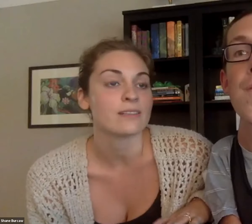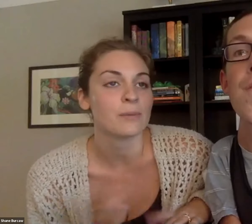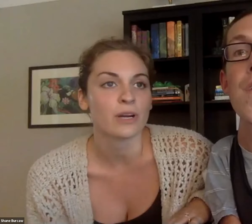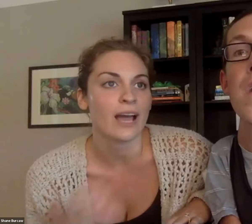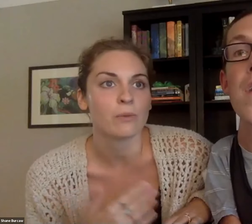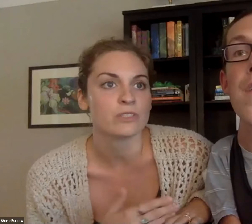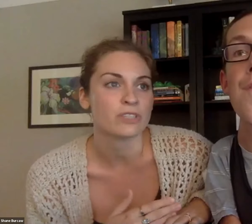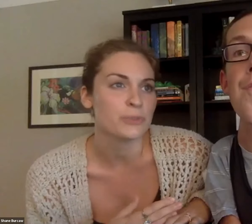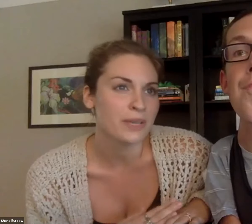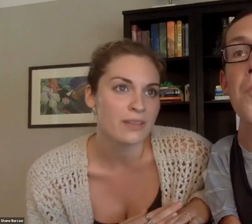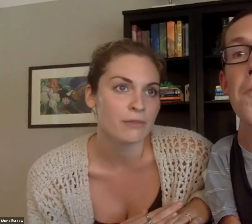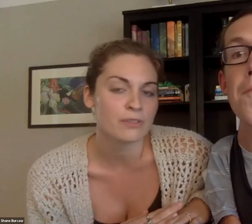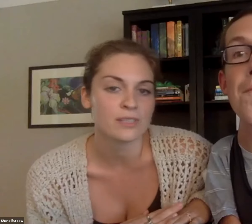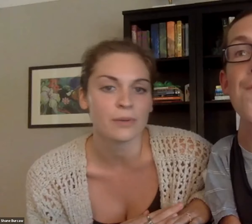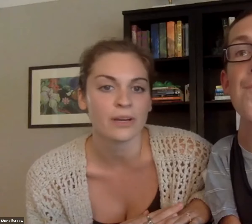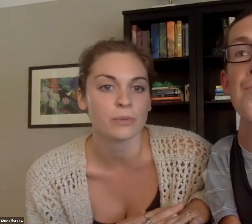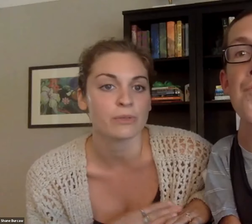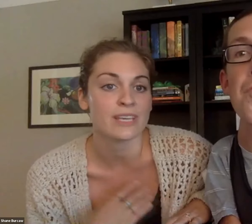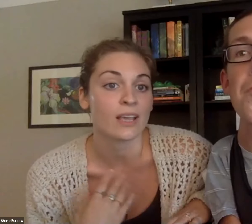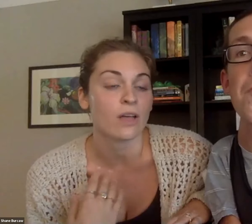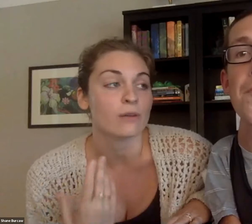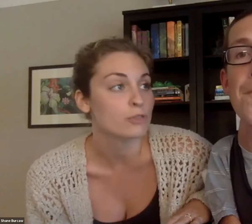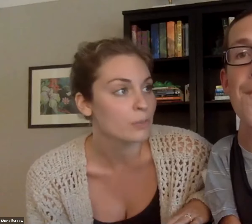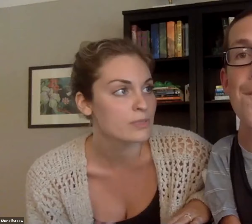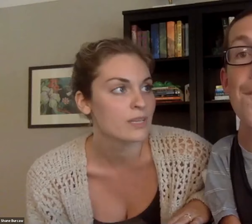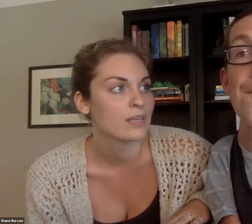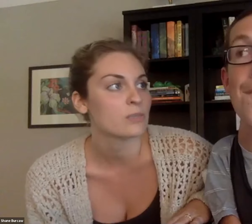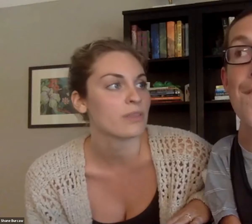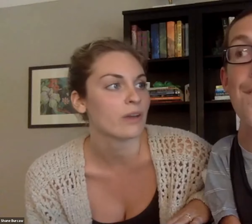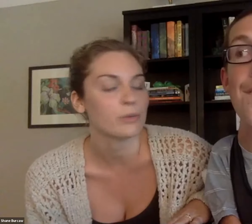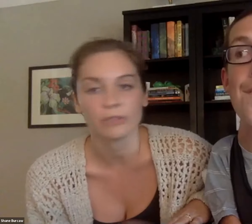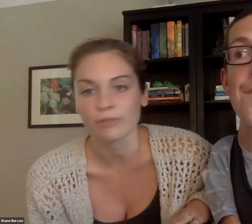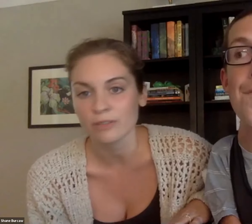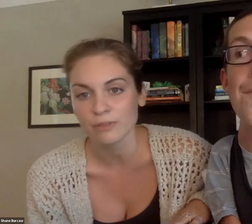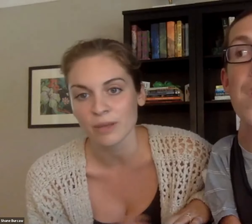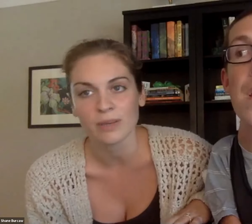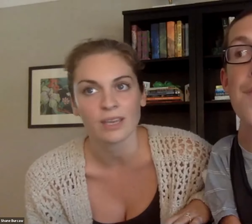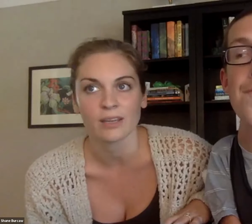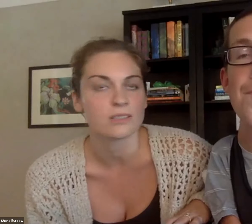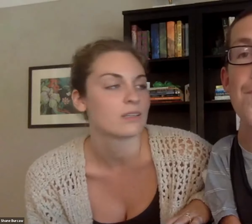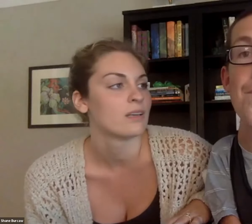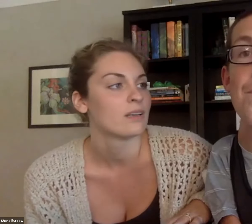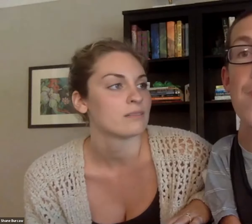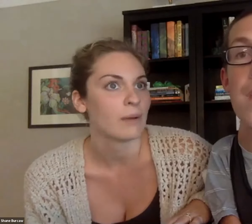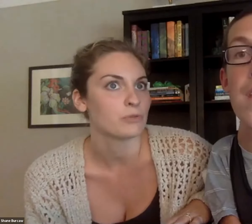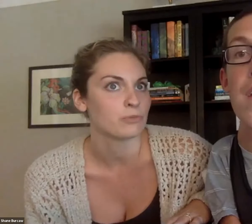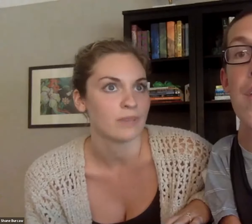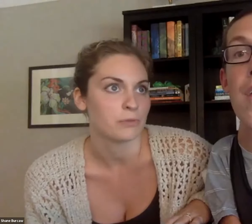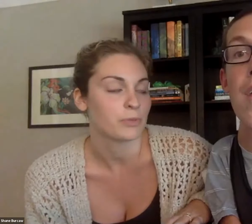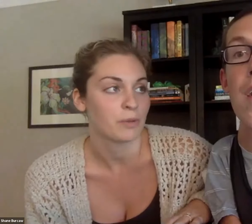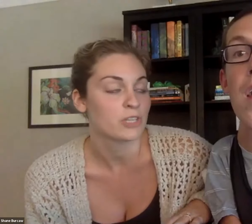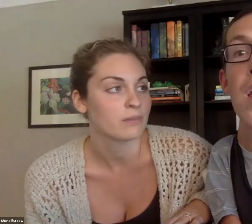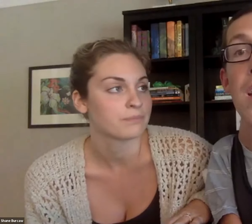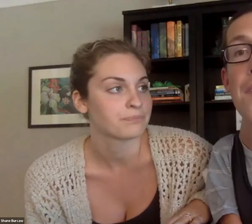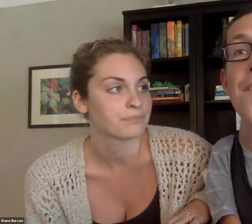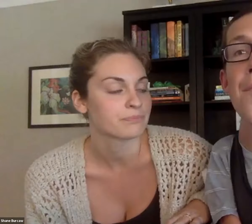we had the summer and I wasn't really doing anything for the summer and we were taking a lot of trips. So we thought it would be really fun to film them. And that was, that